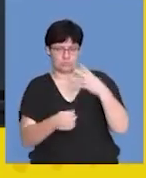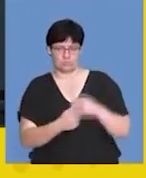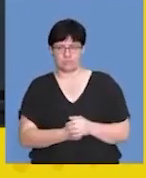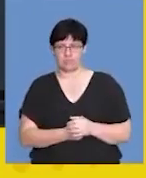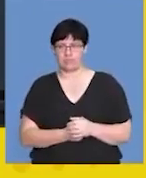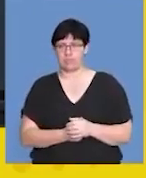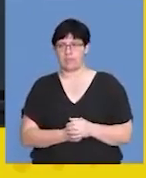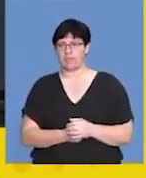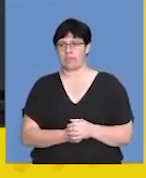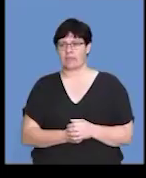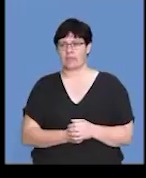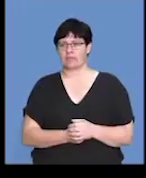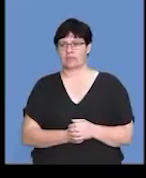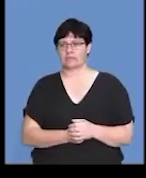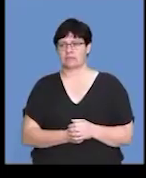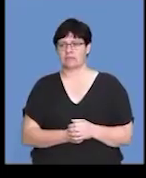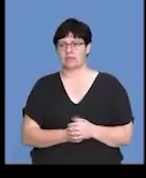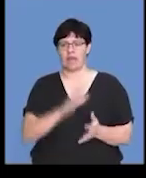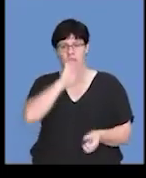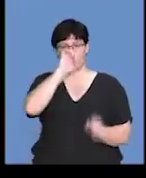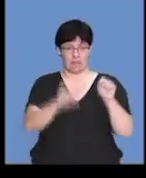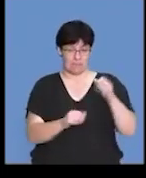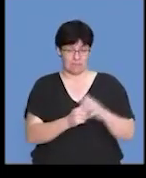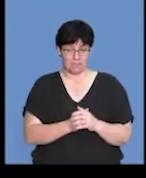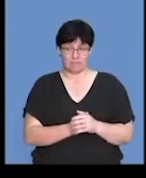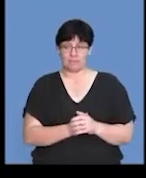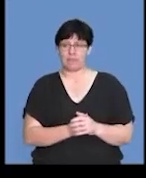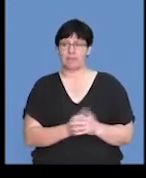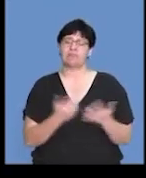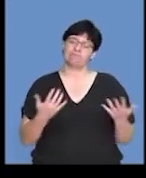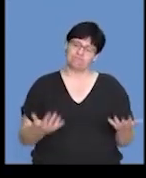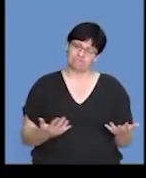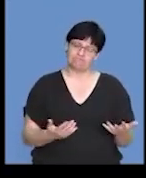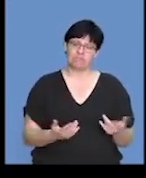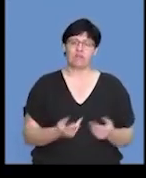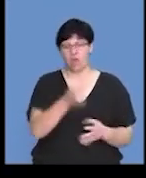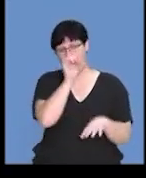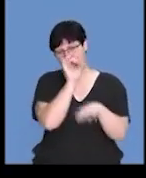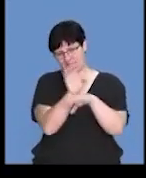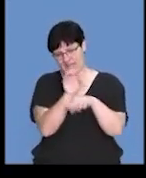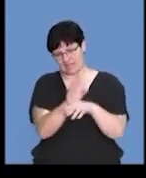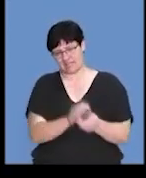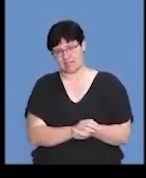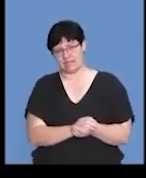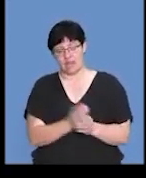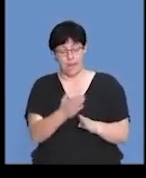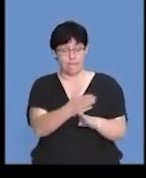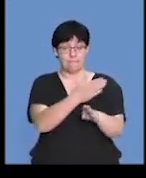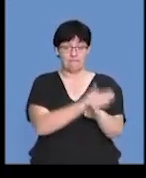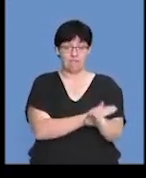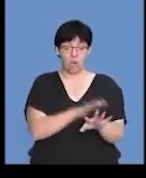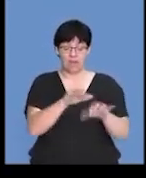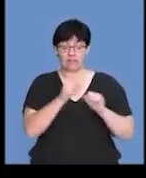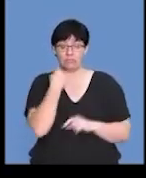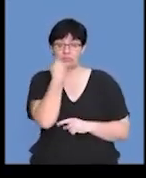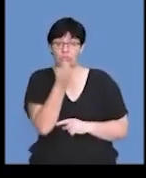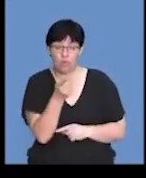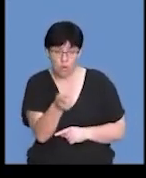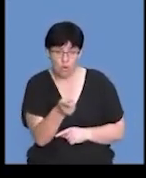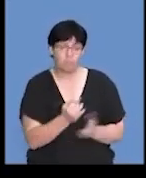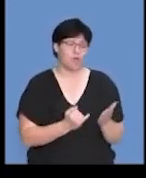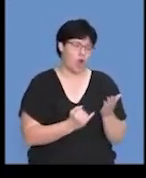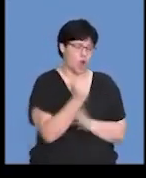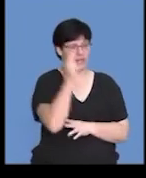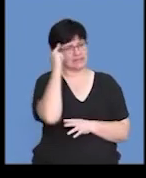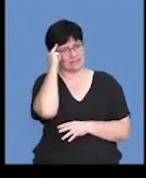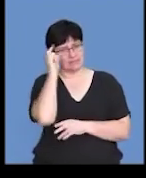So in terms of me wrapping up, so a few pieces of advice. The night before the exam, go to